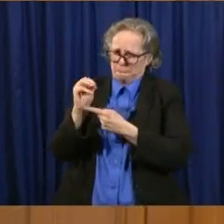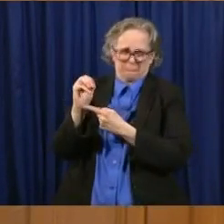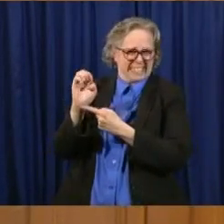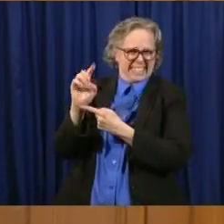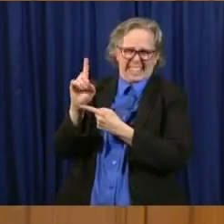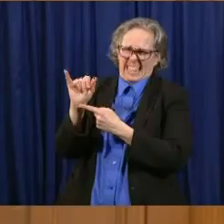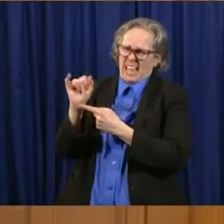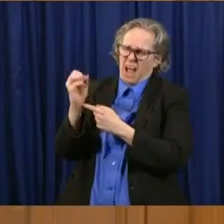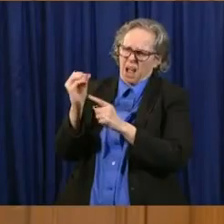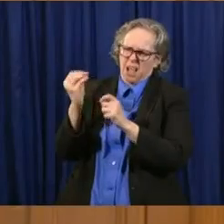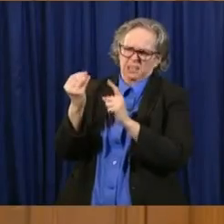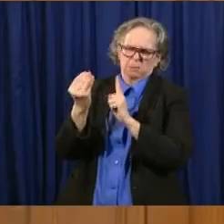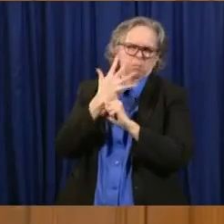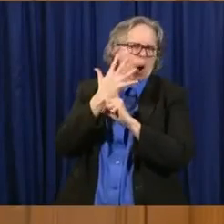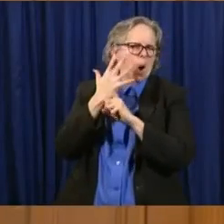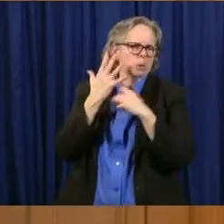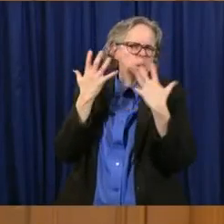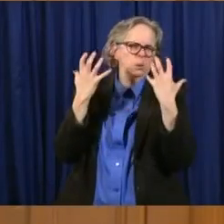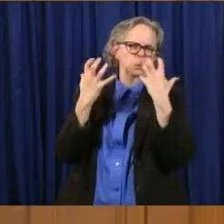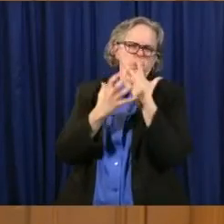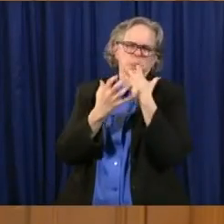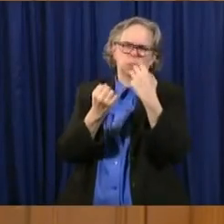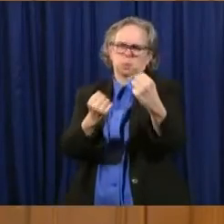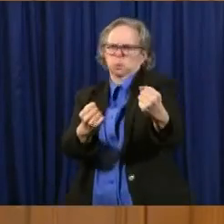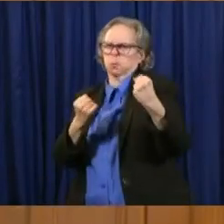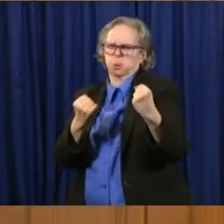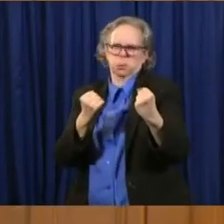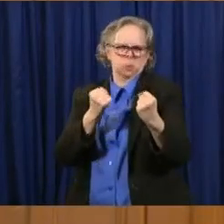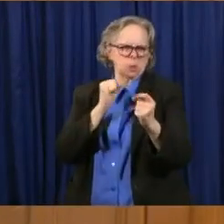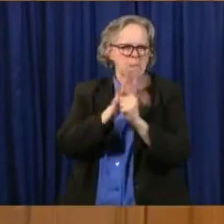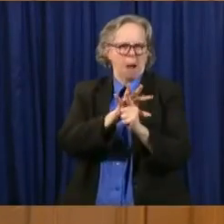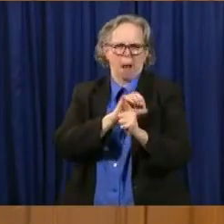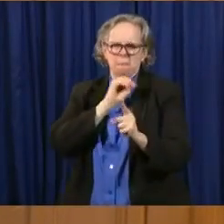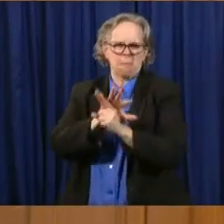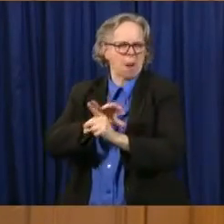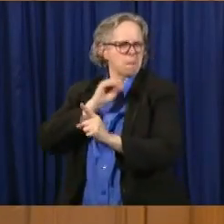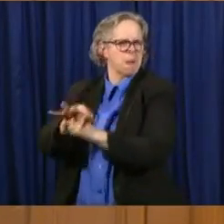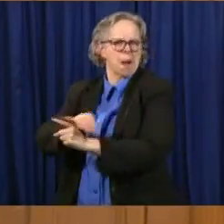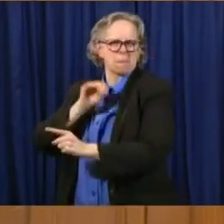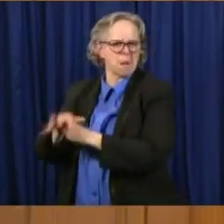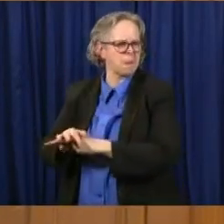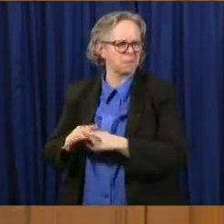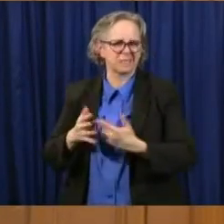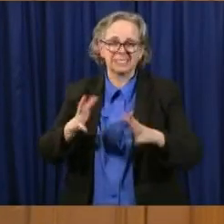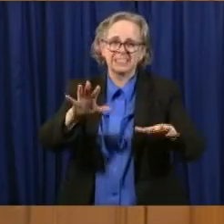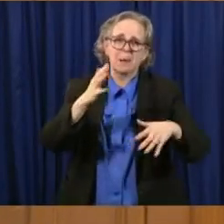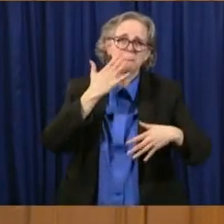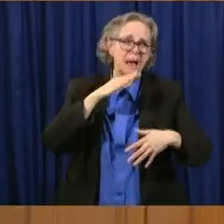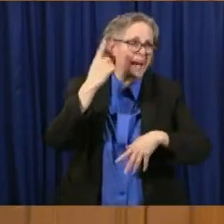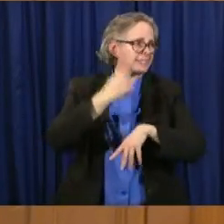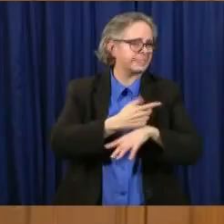that. Please know and forgive yourself and try again, as we all do, the very next day.